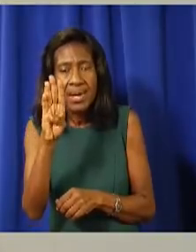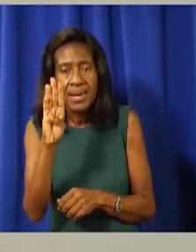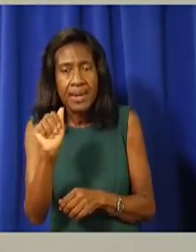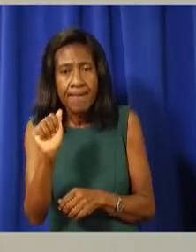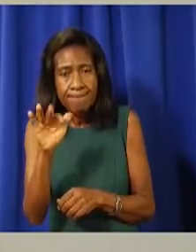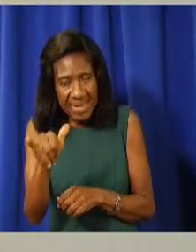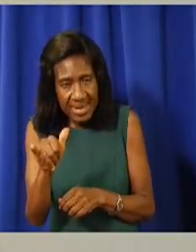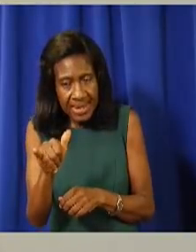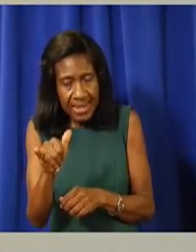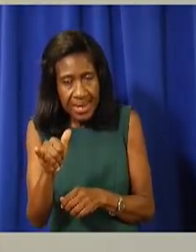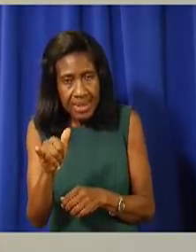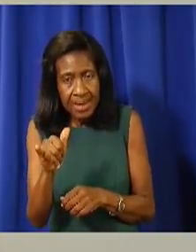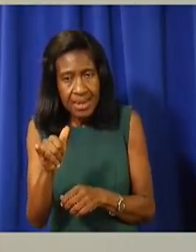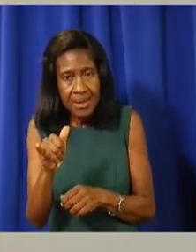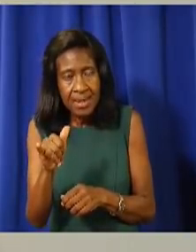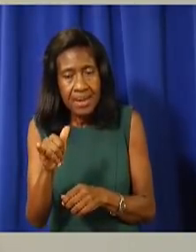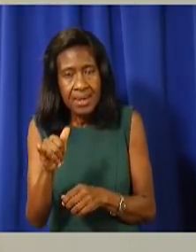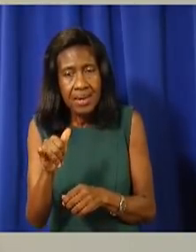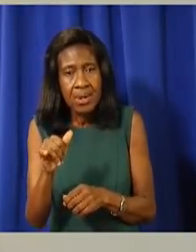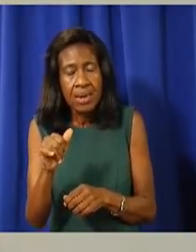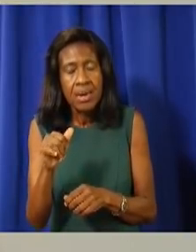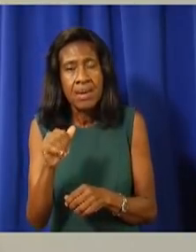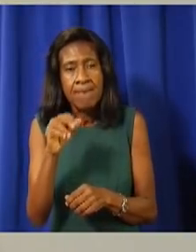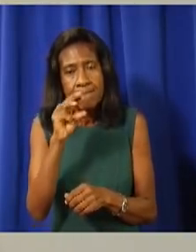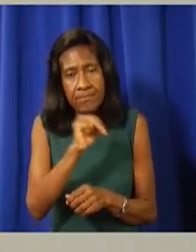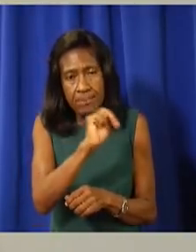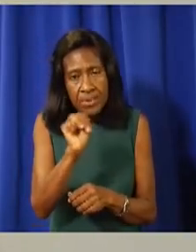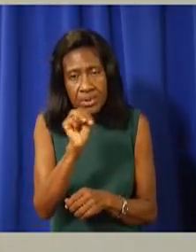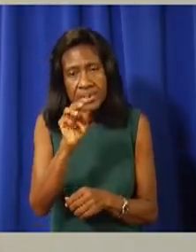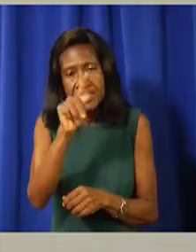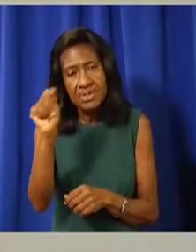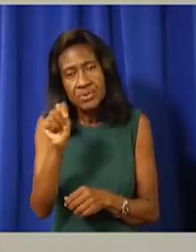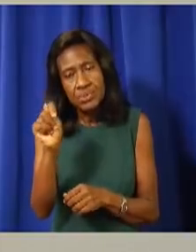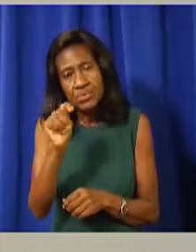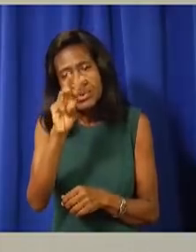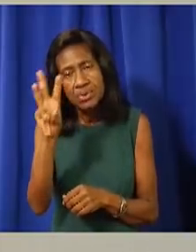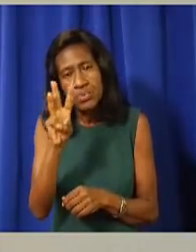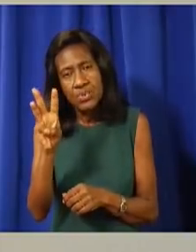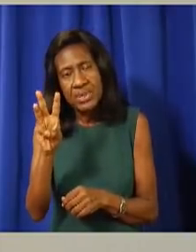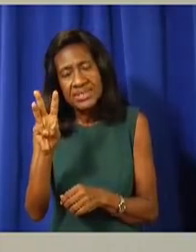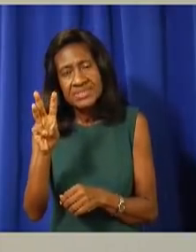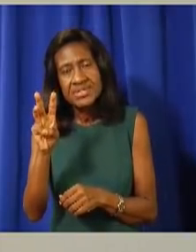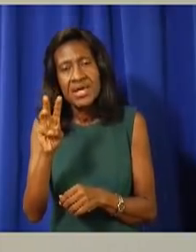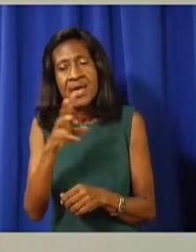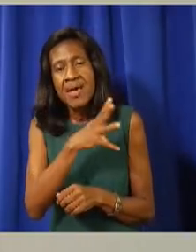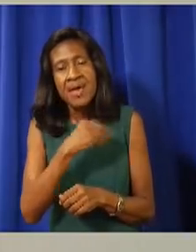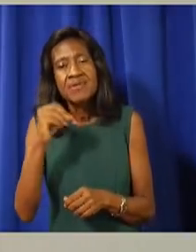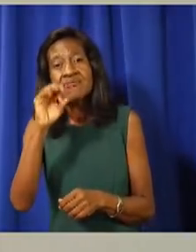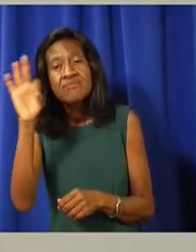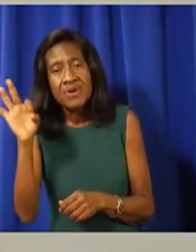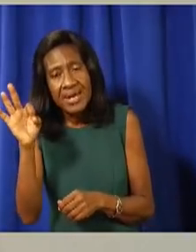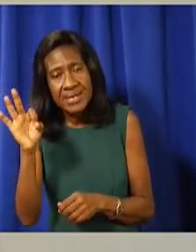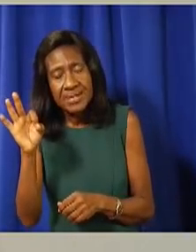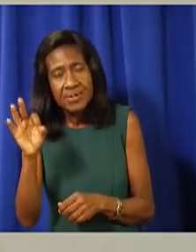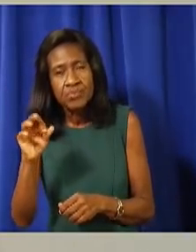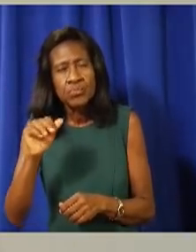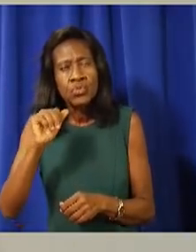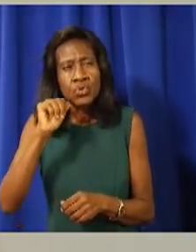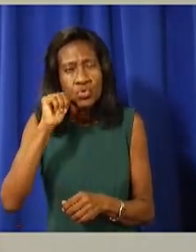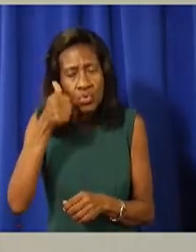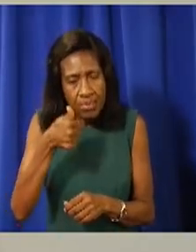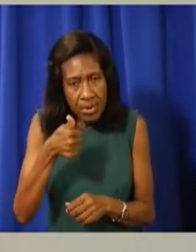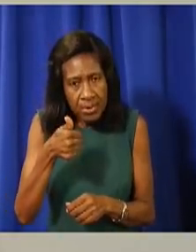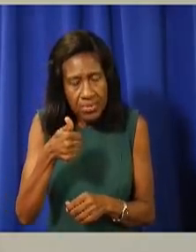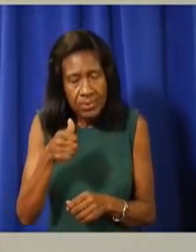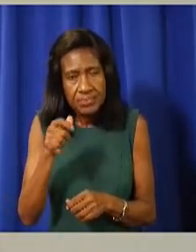West Bay Town Hall. If you live or work in West Bay, you can head over there tomorrow. And for those